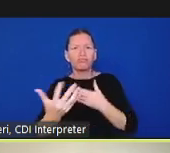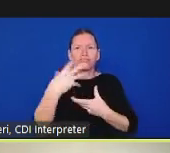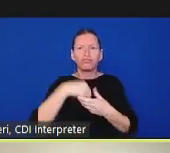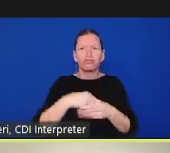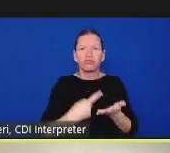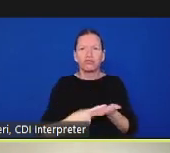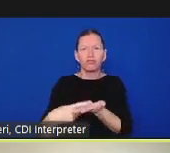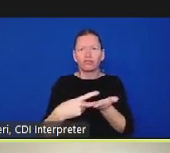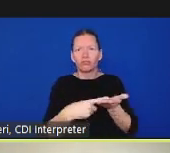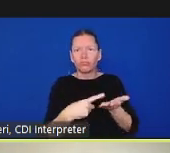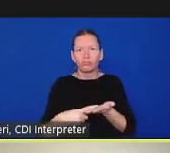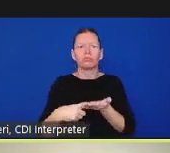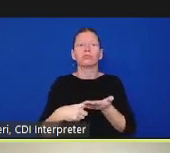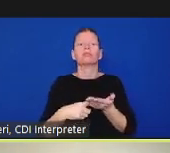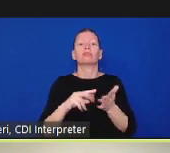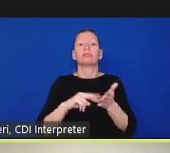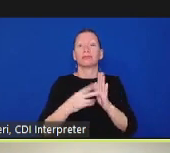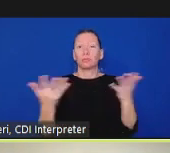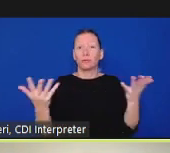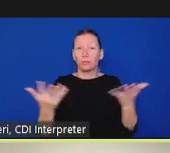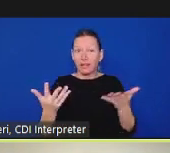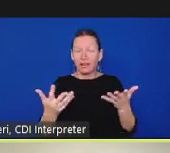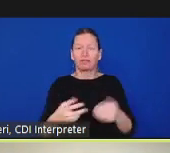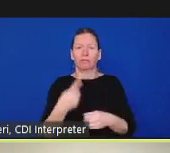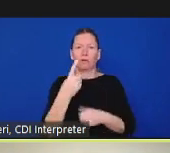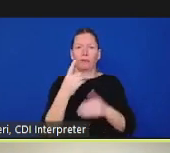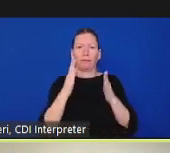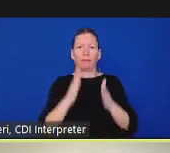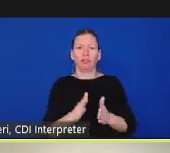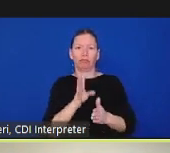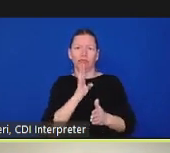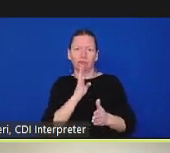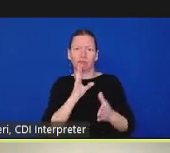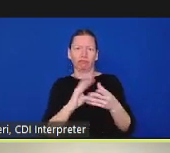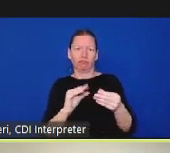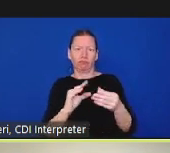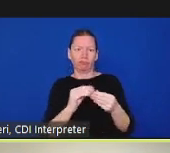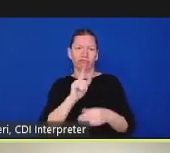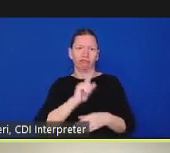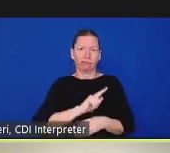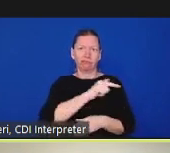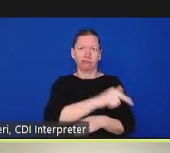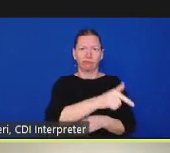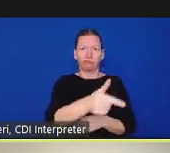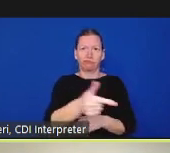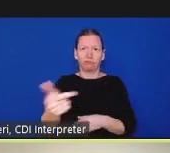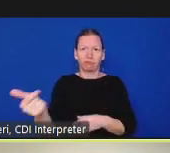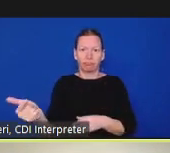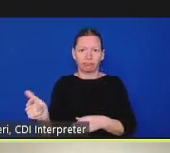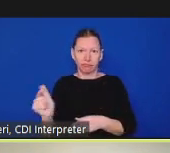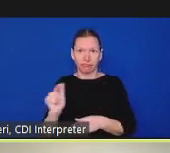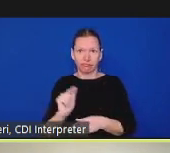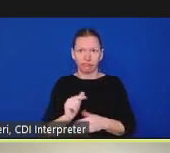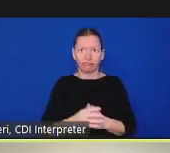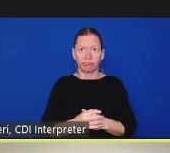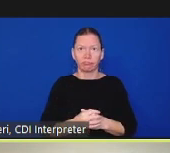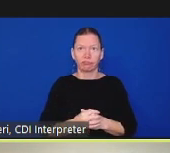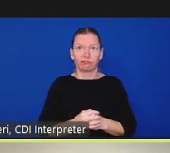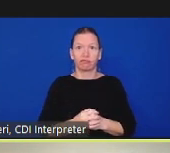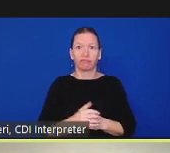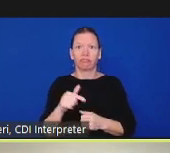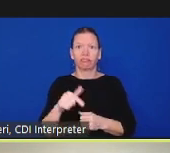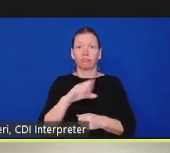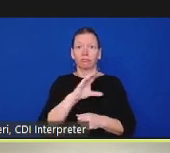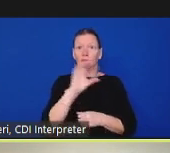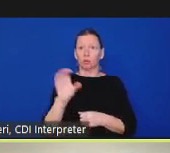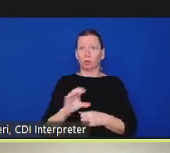function in zoom where people can raise their hands you can also use the chat to put comments or questions in um